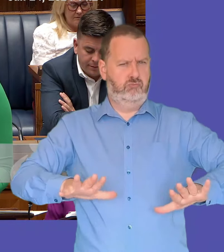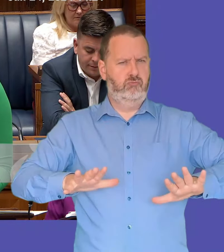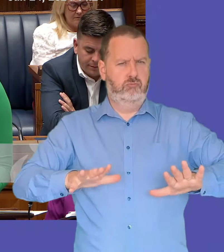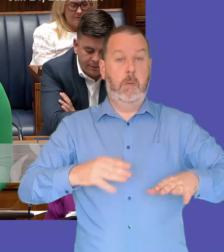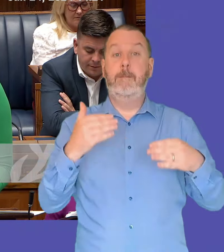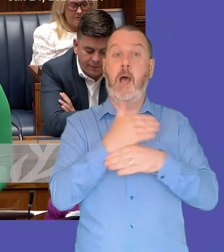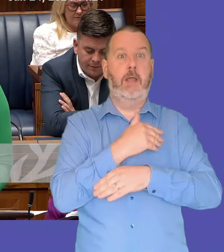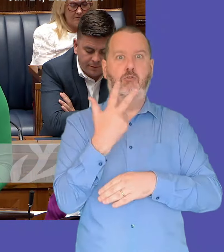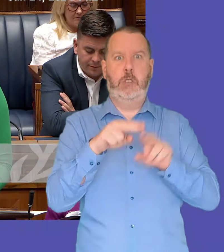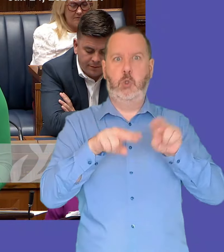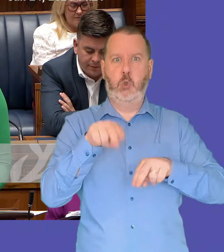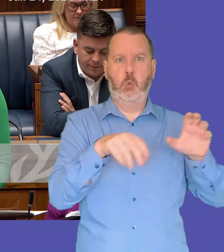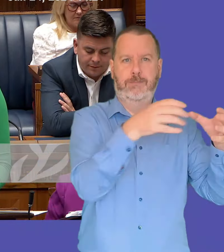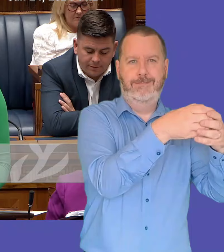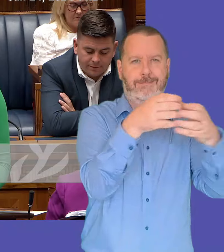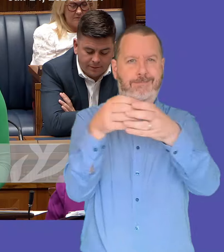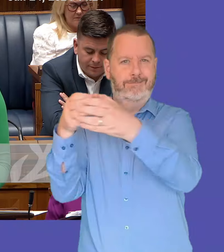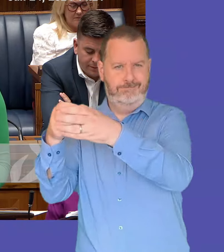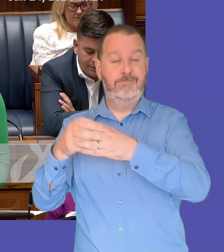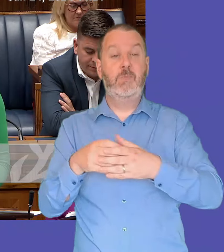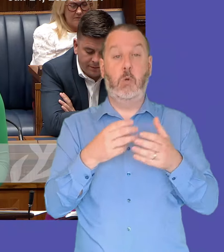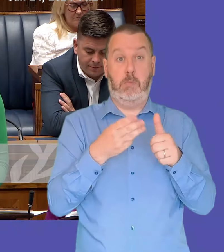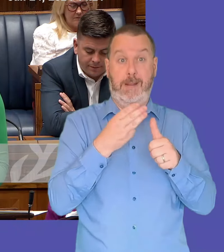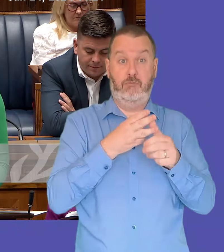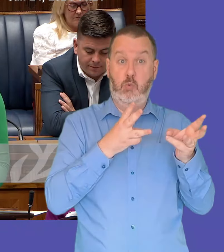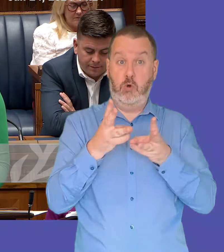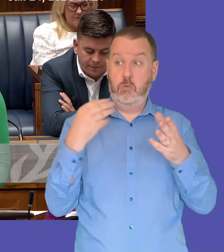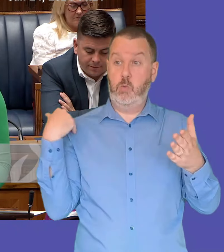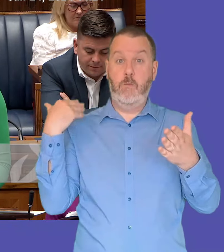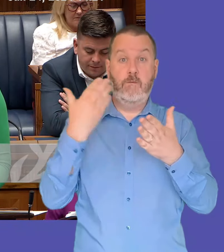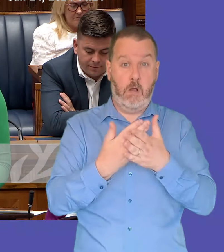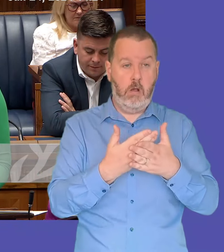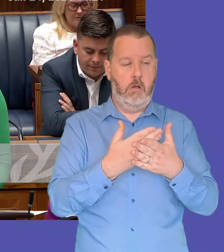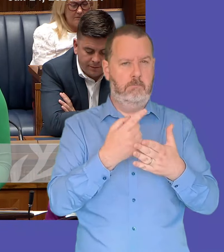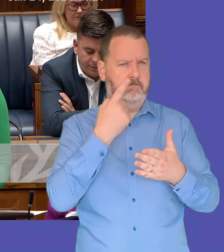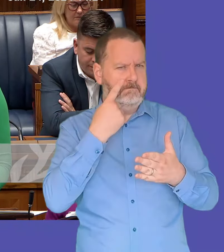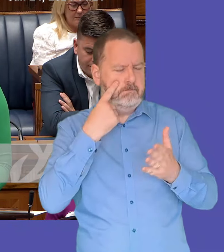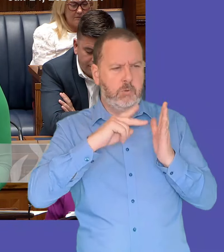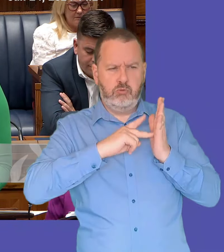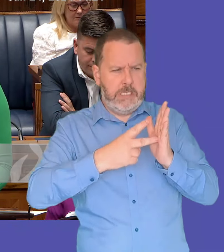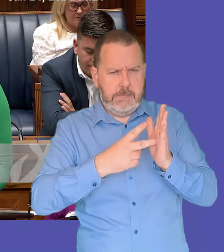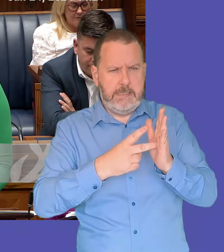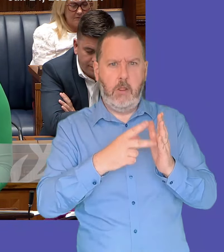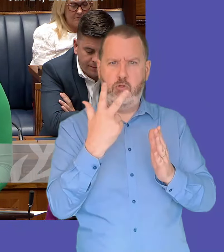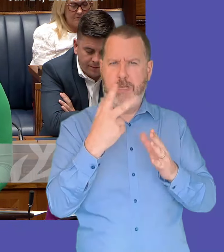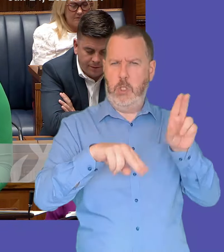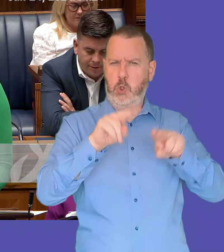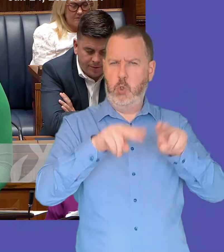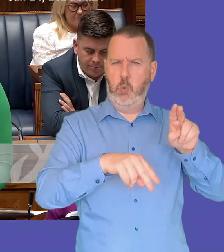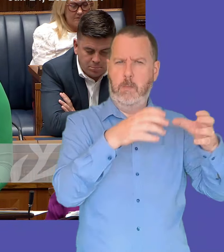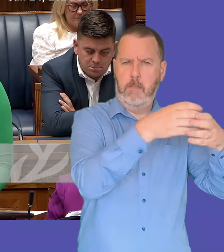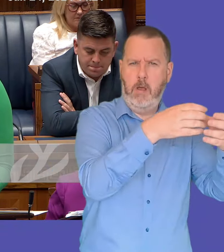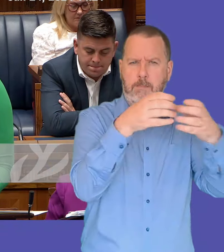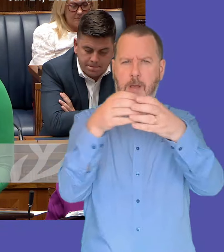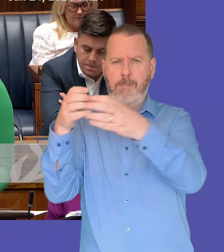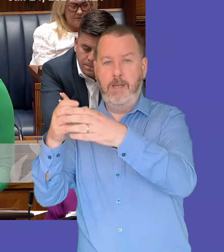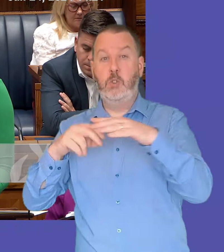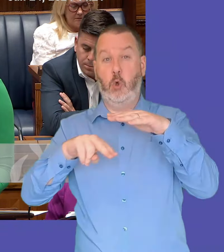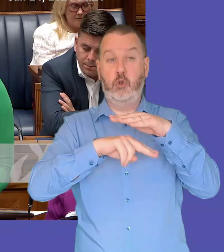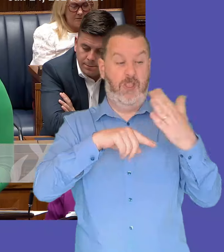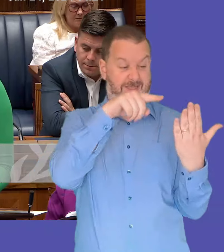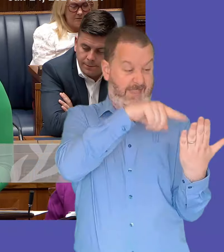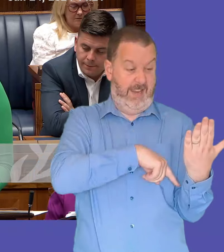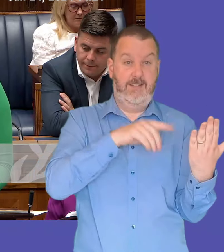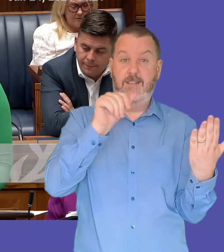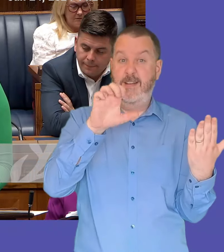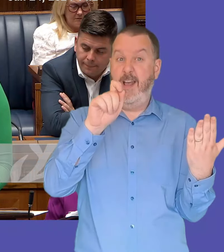officials have undertaken preparatory work including the practical arrangements required to establish the three new bodies under the language and identity act